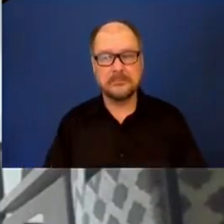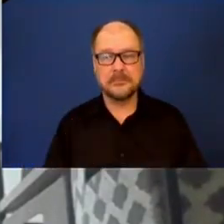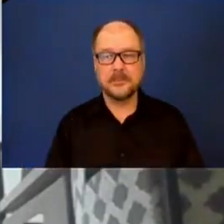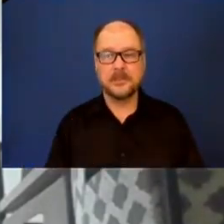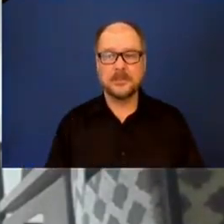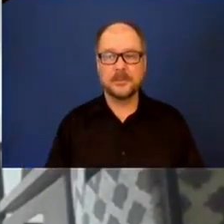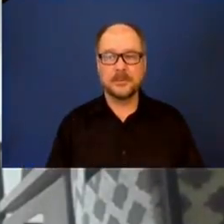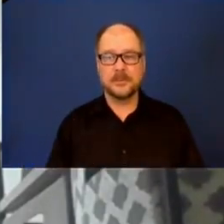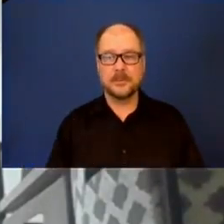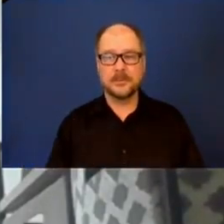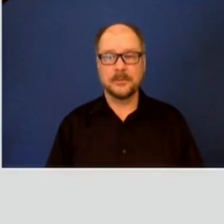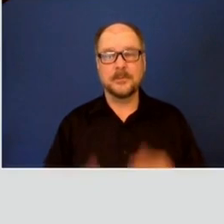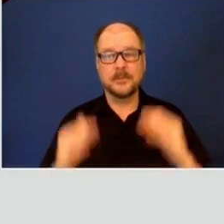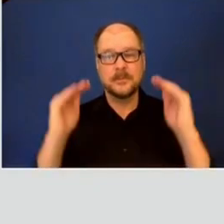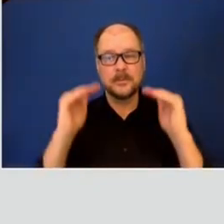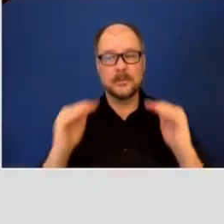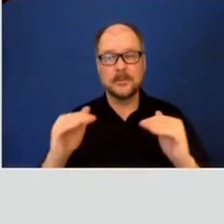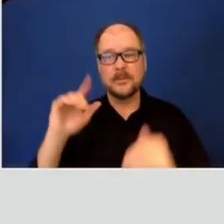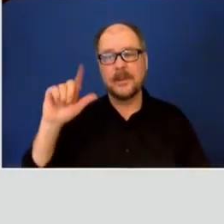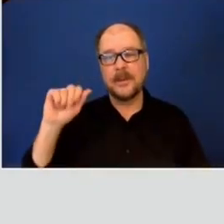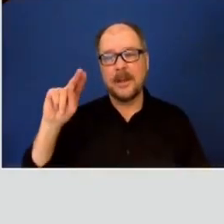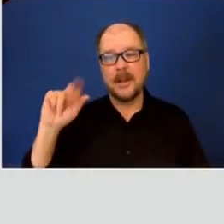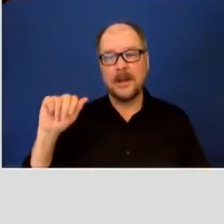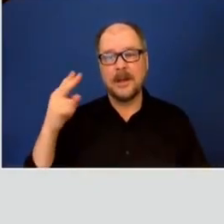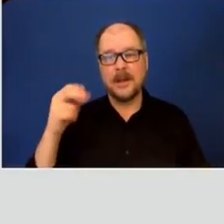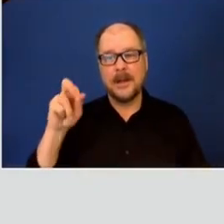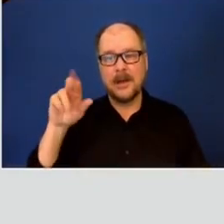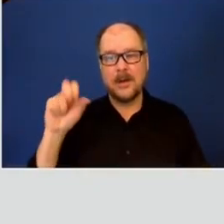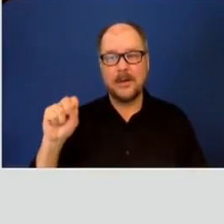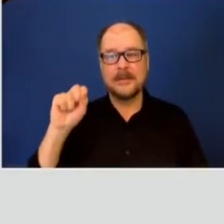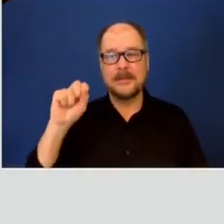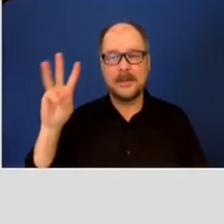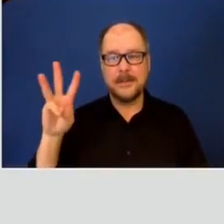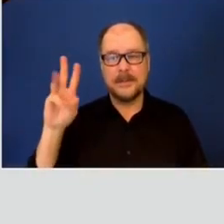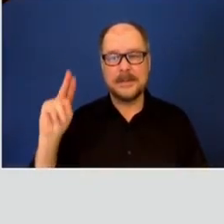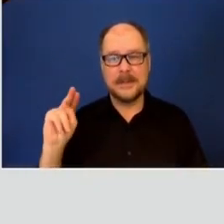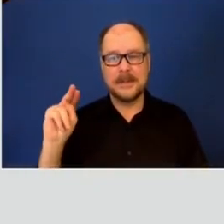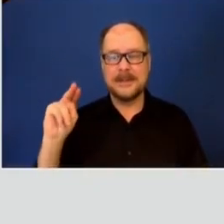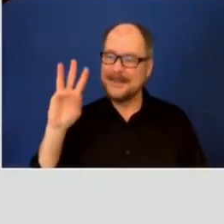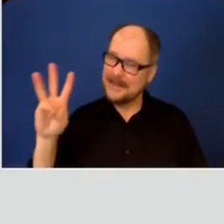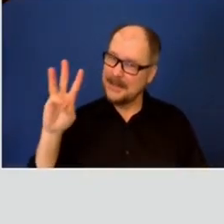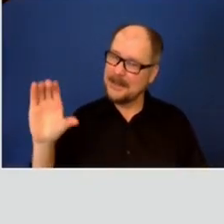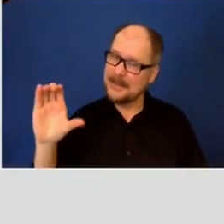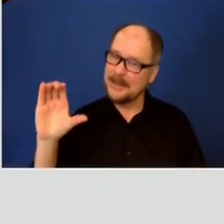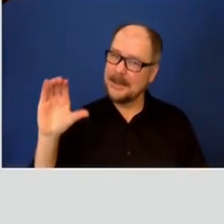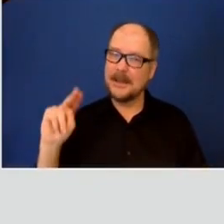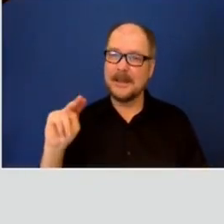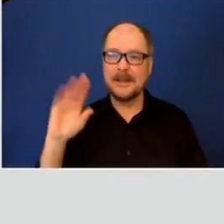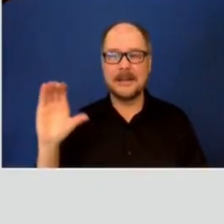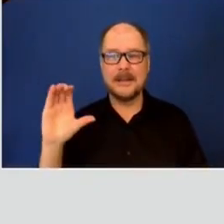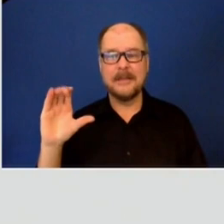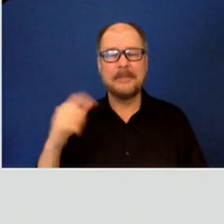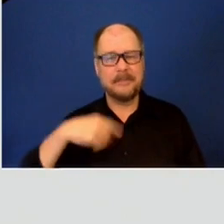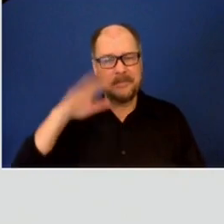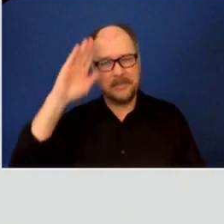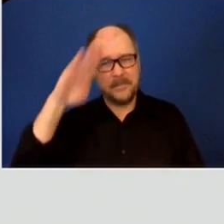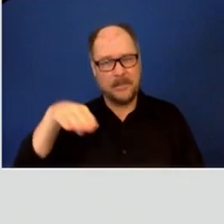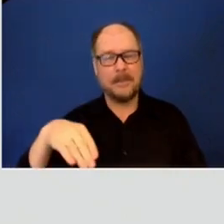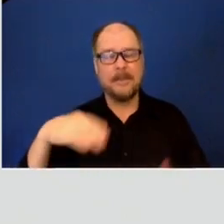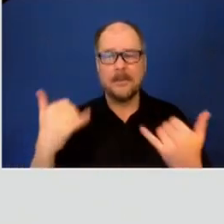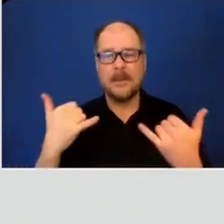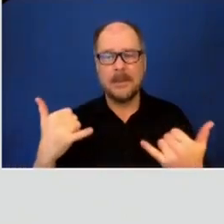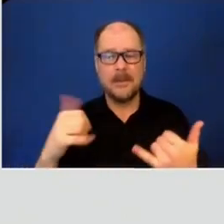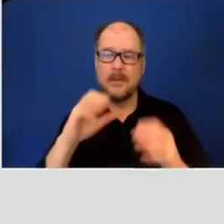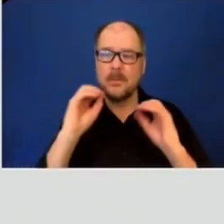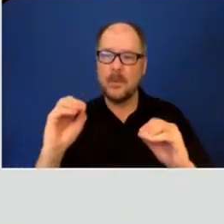Next question is Lana Harris, WCNC. Hi there. So I know there's not currently a